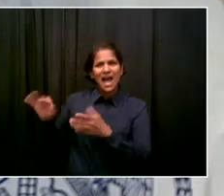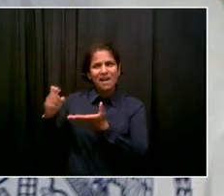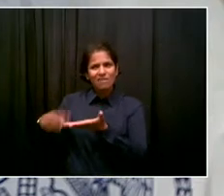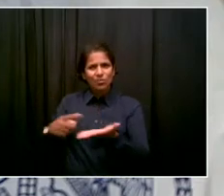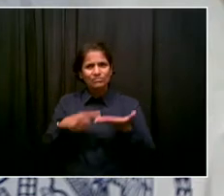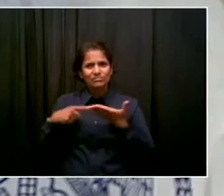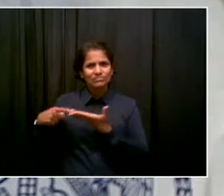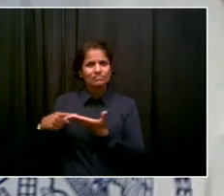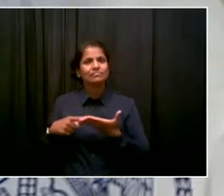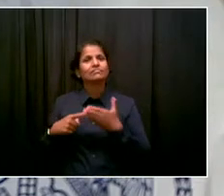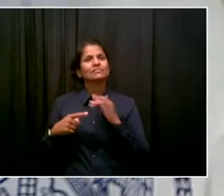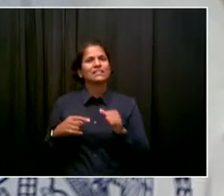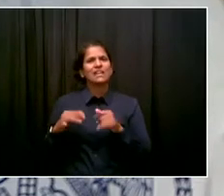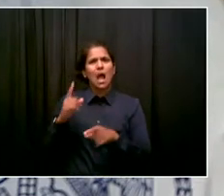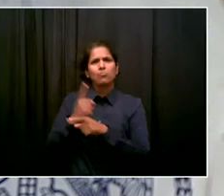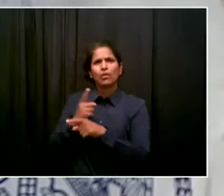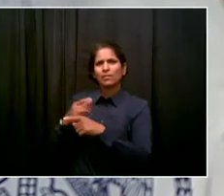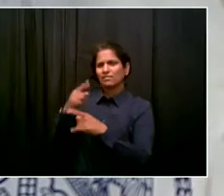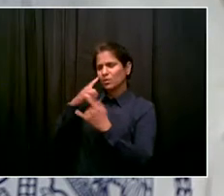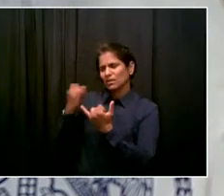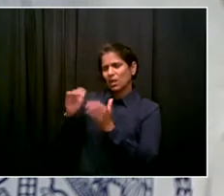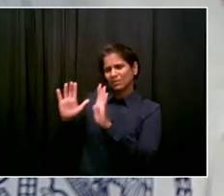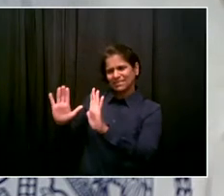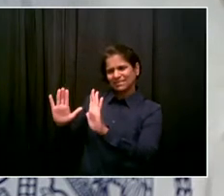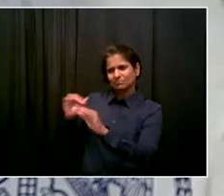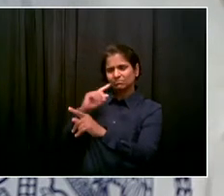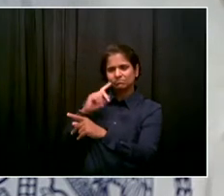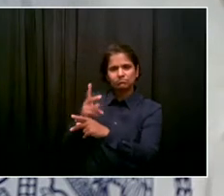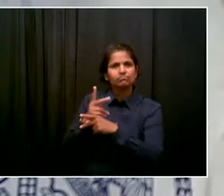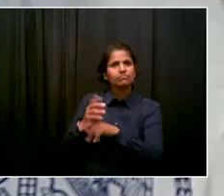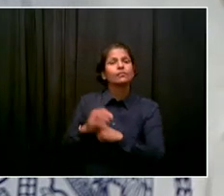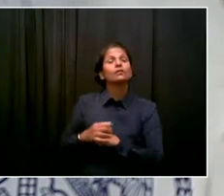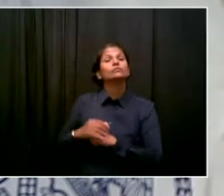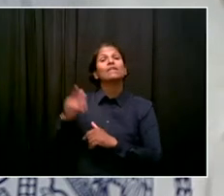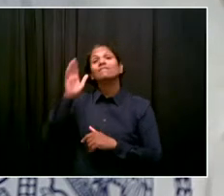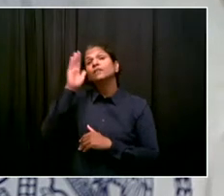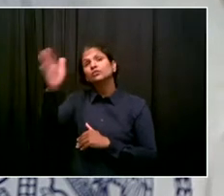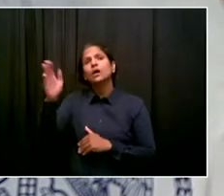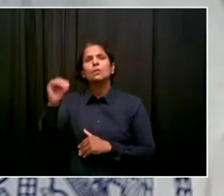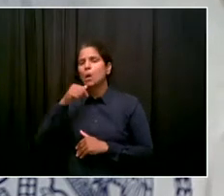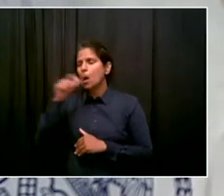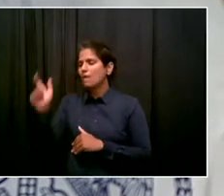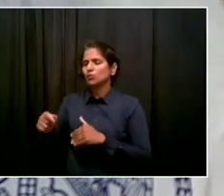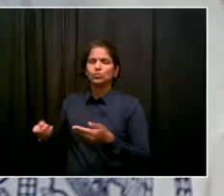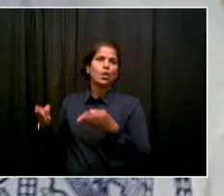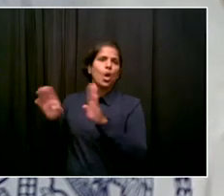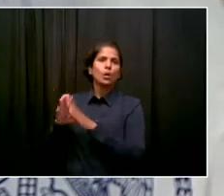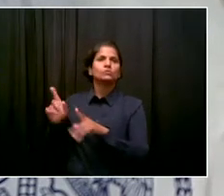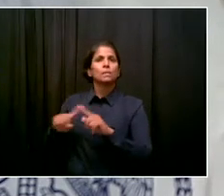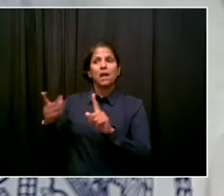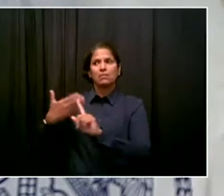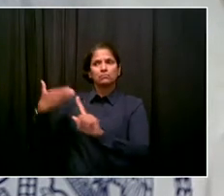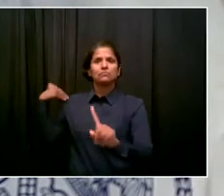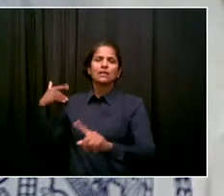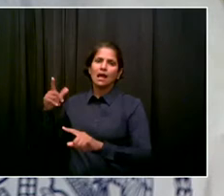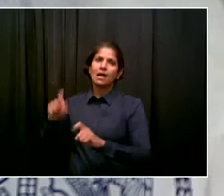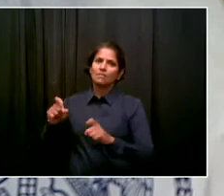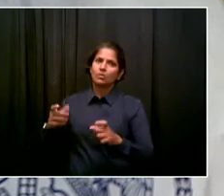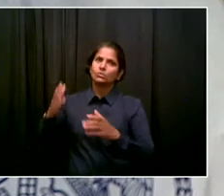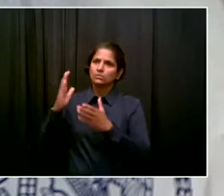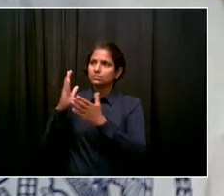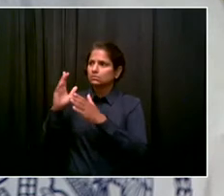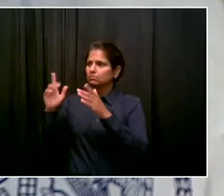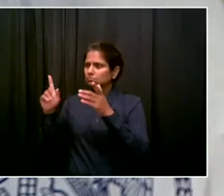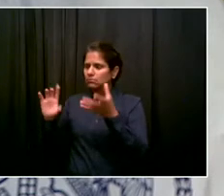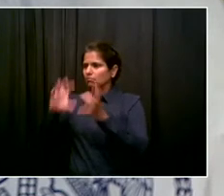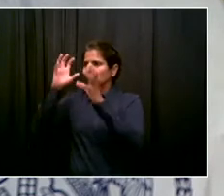I'd like to see the point come where no longer necessary. But we've had a series of issues and problems. And I think a proactive approach is the right way to